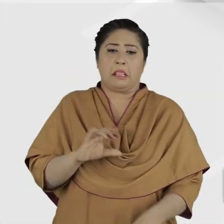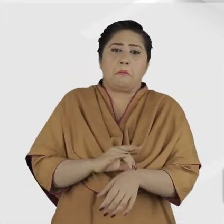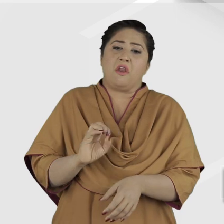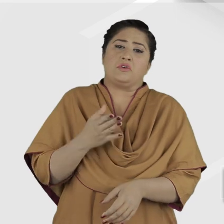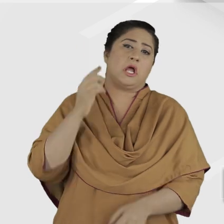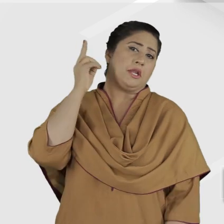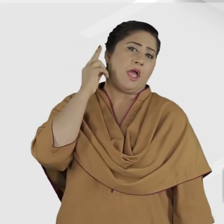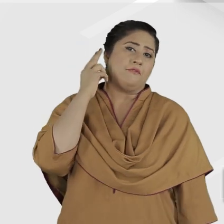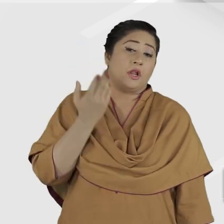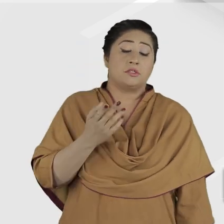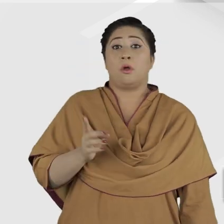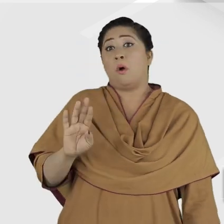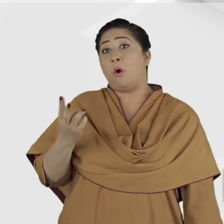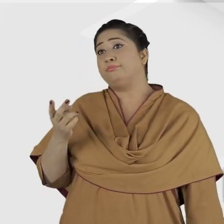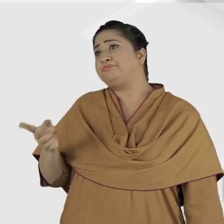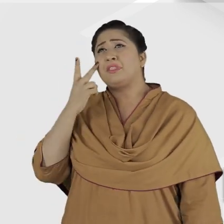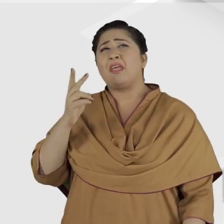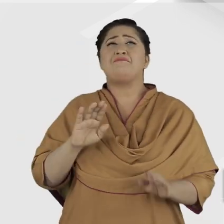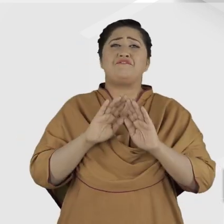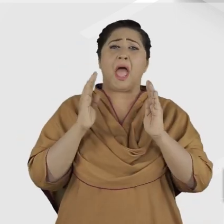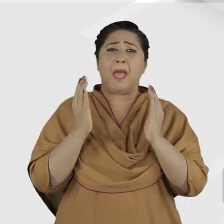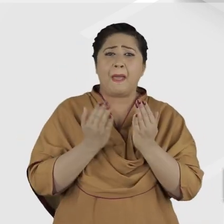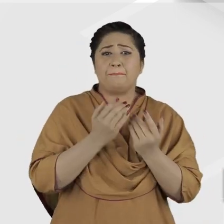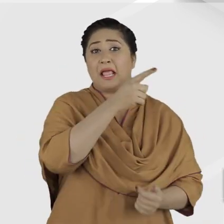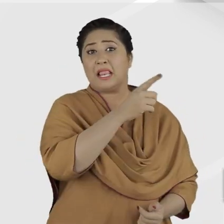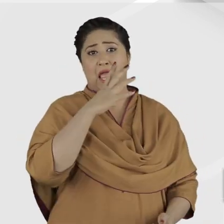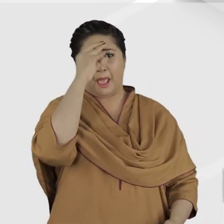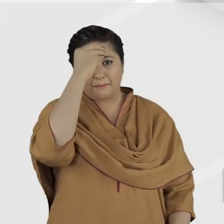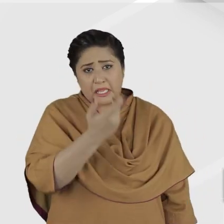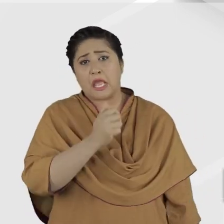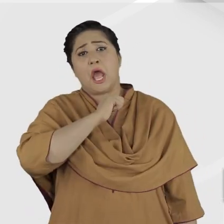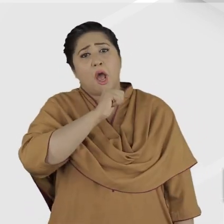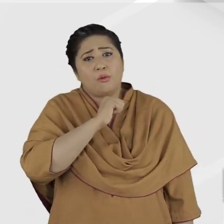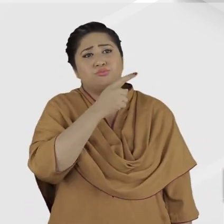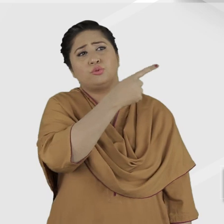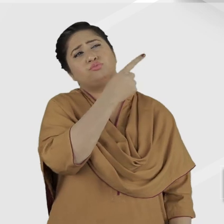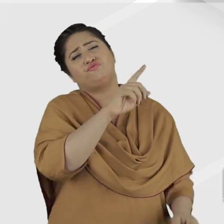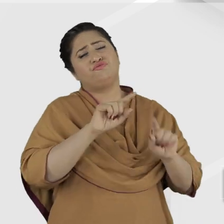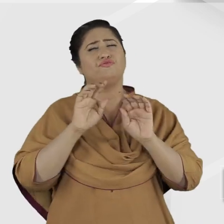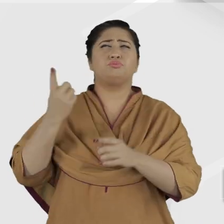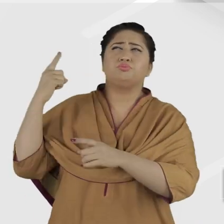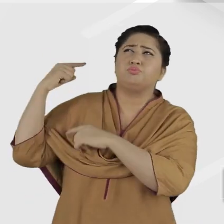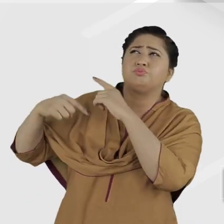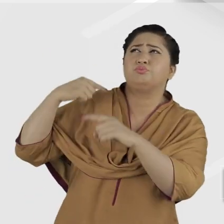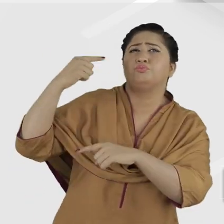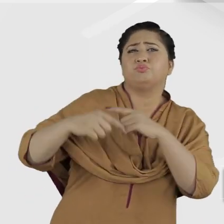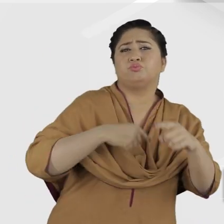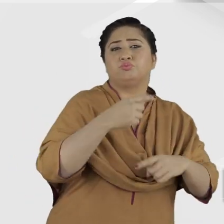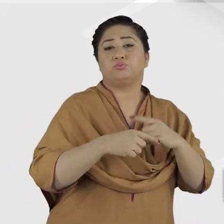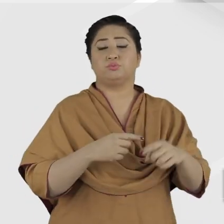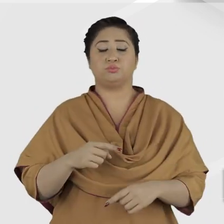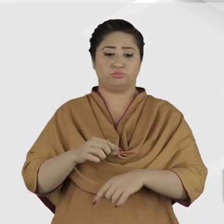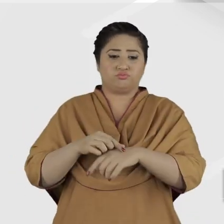Congenital or before birth deafness is most often hereditary, as deafness can be a recessive gene.